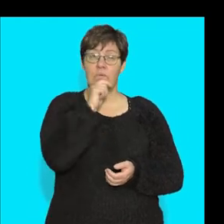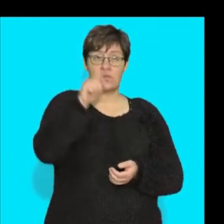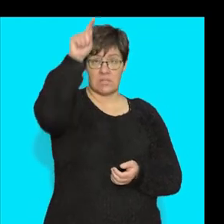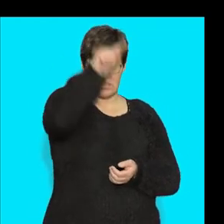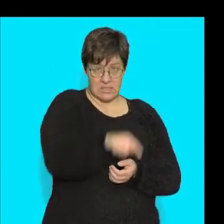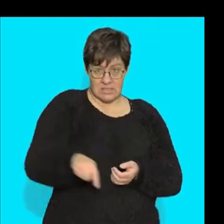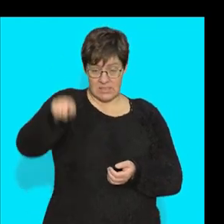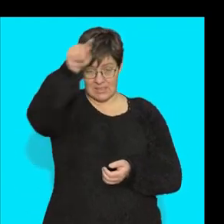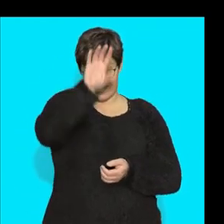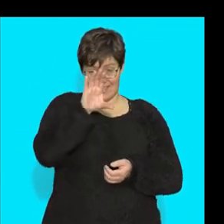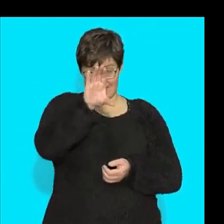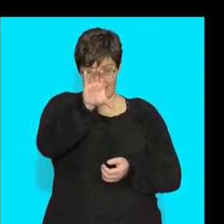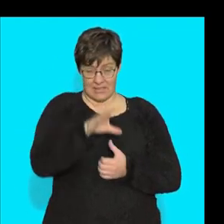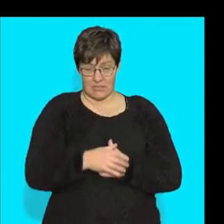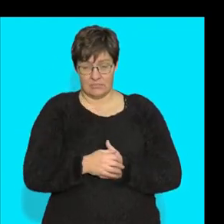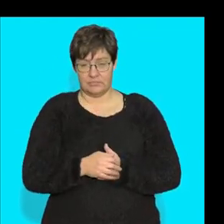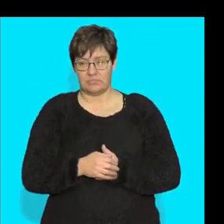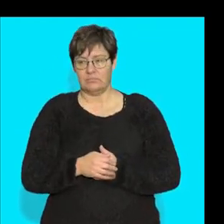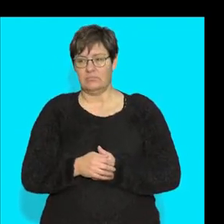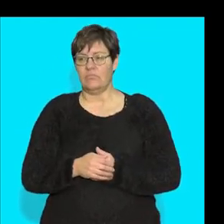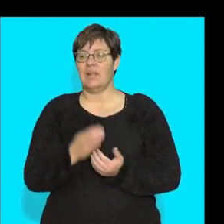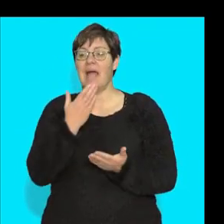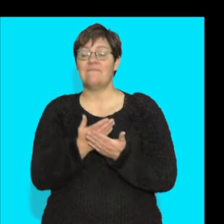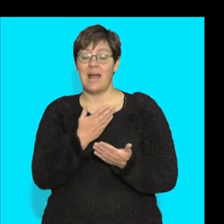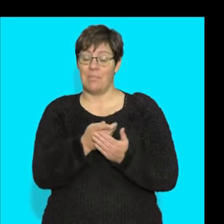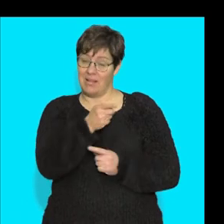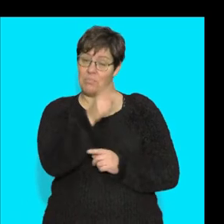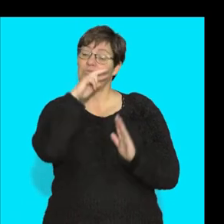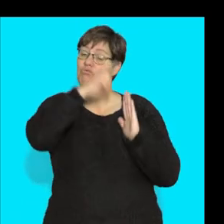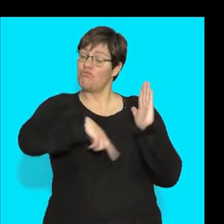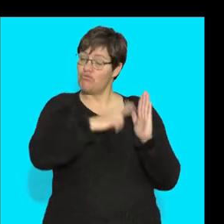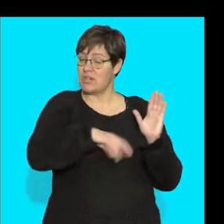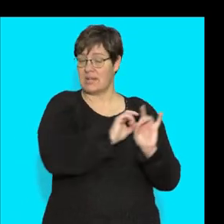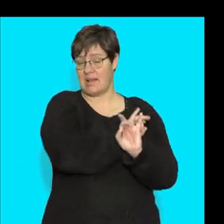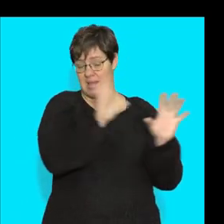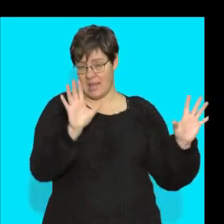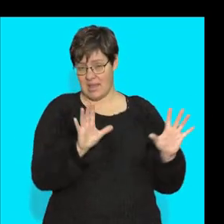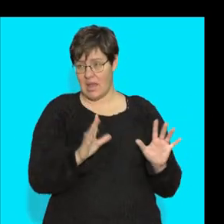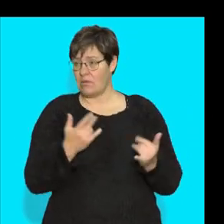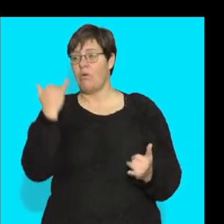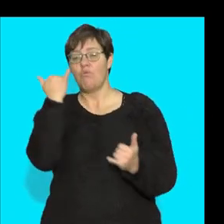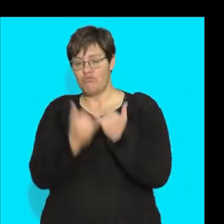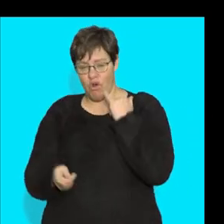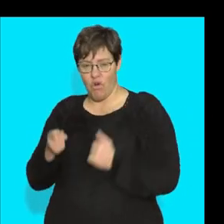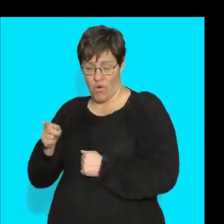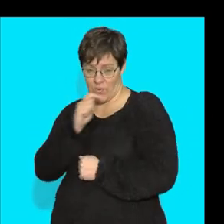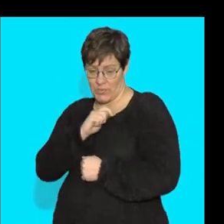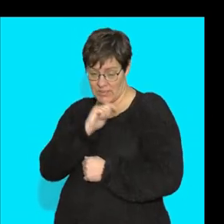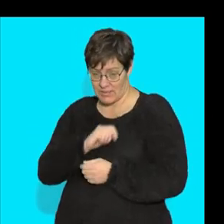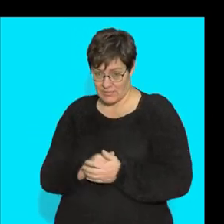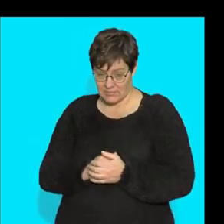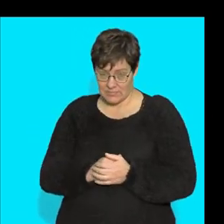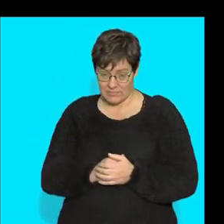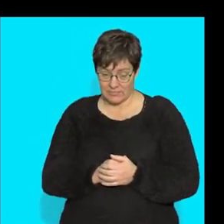draw this column. Be very careful that you read your question, otherwise you're going to want to plot